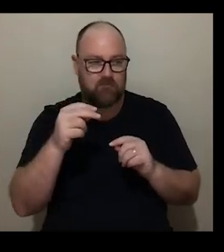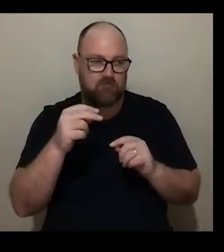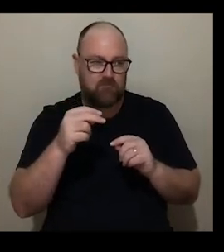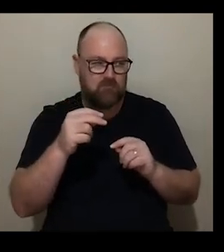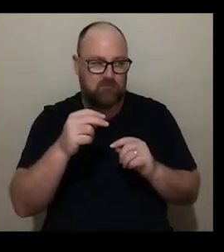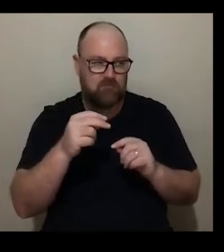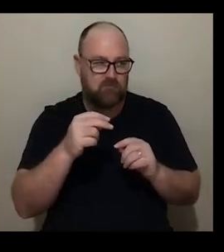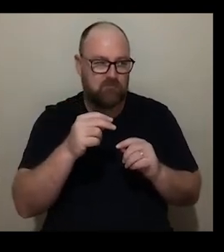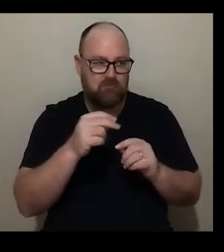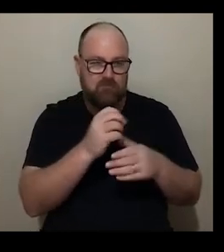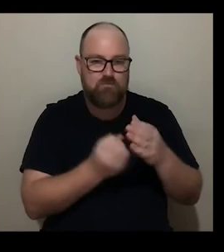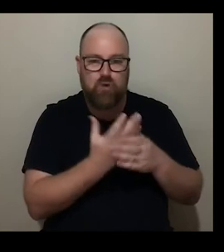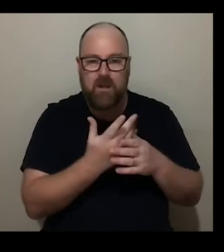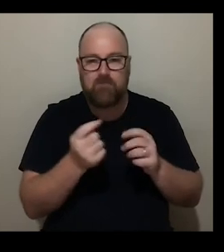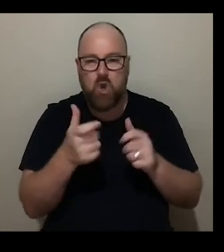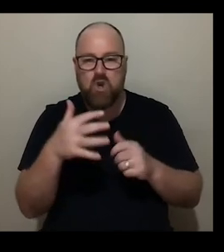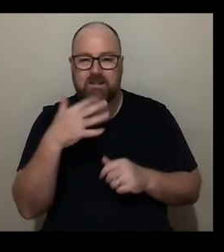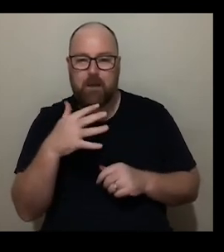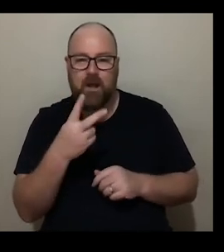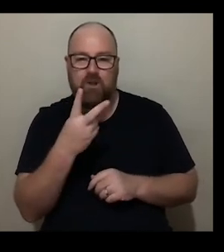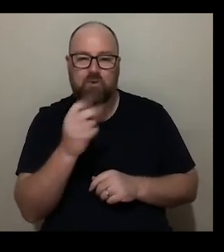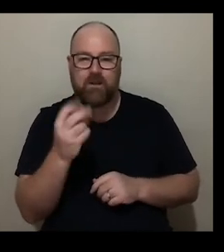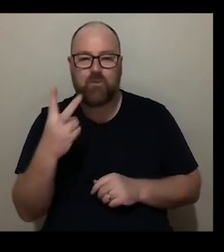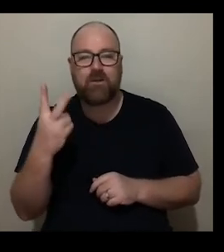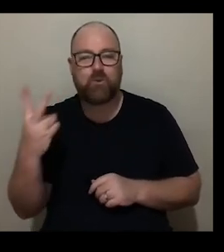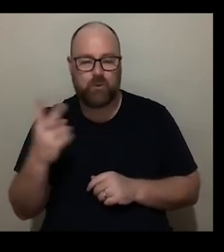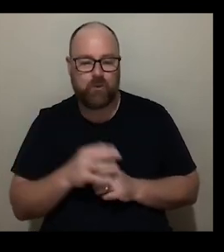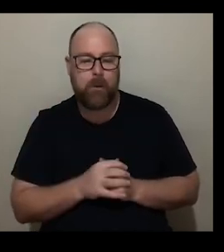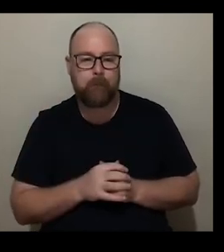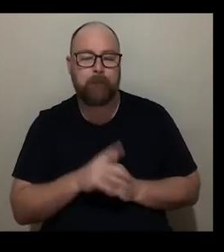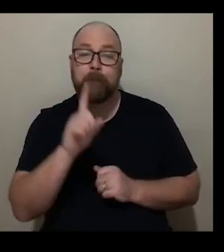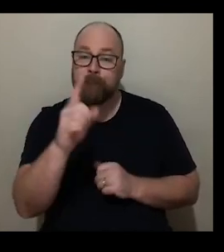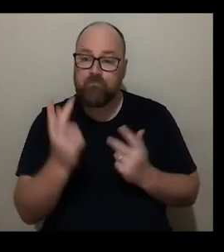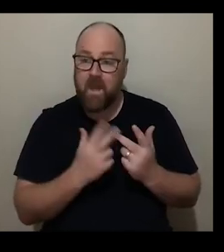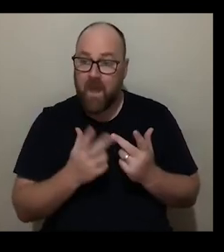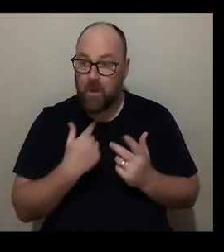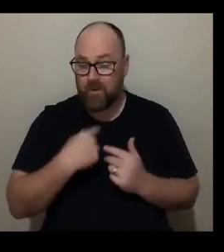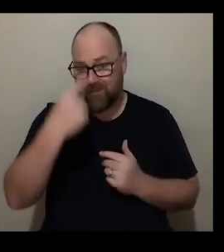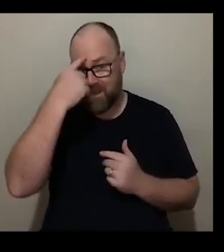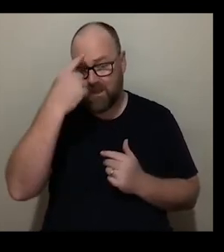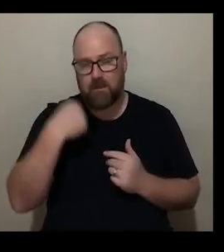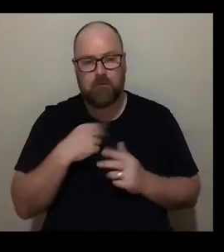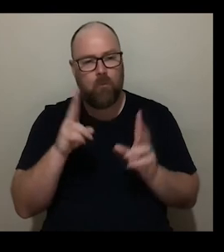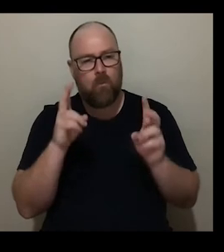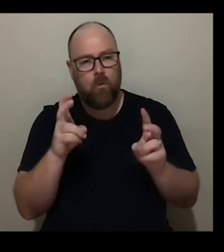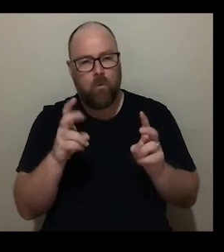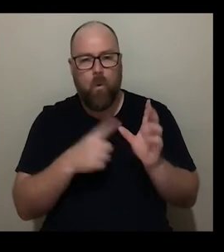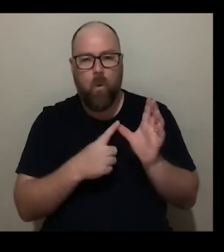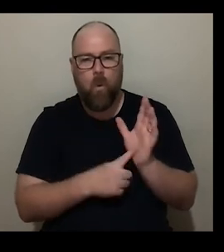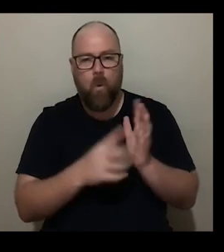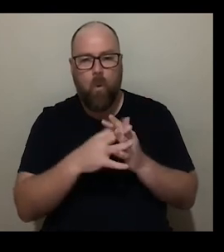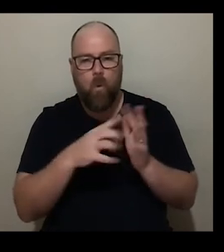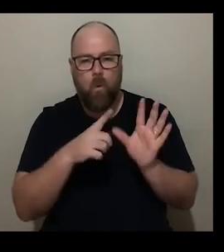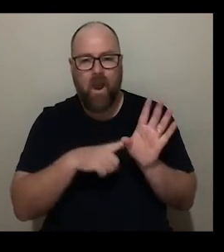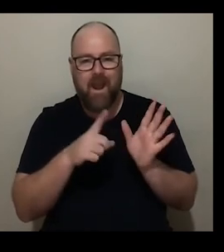spring early summer 2022 and then the other thing that we're thinking of is an what we're calling an always on